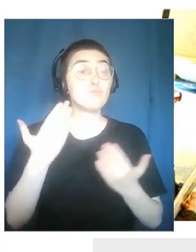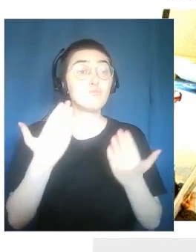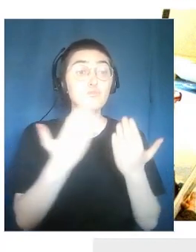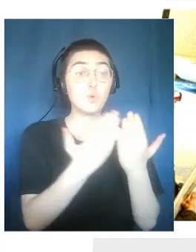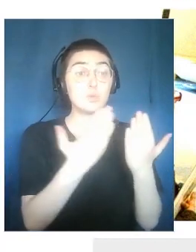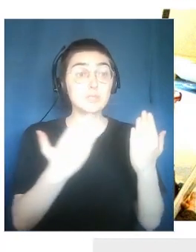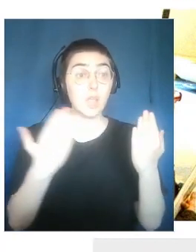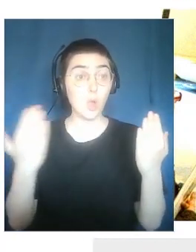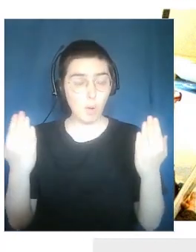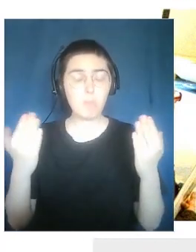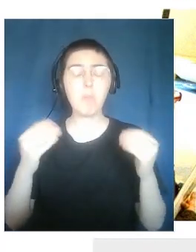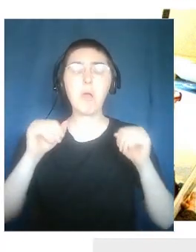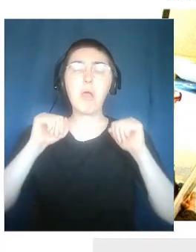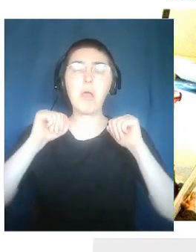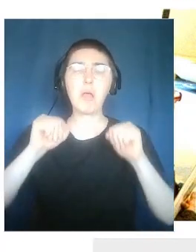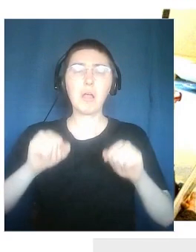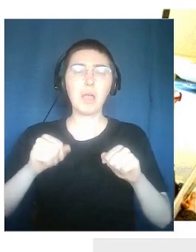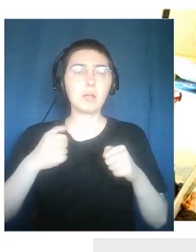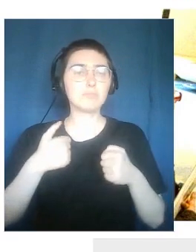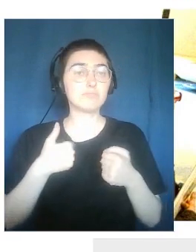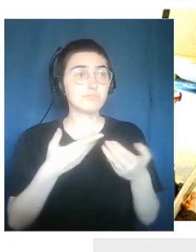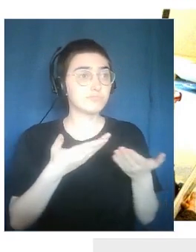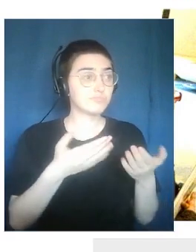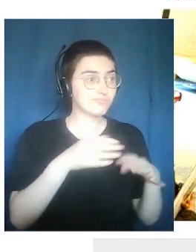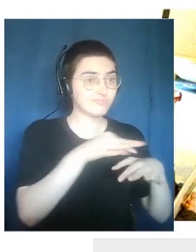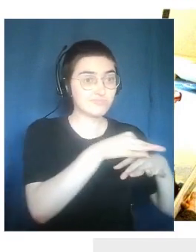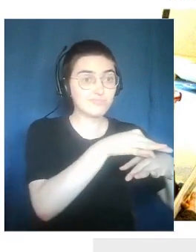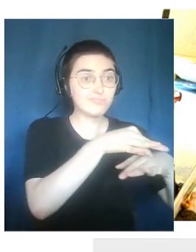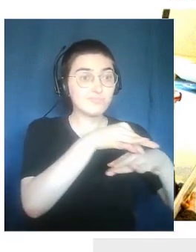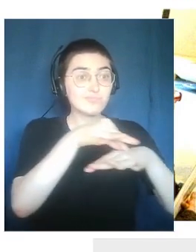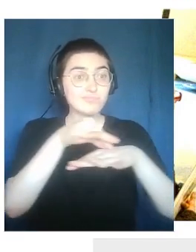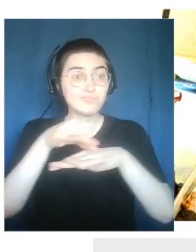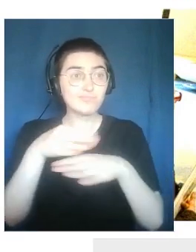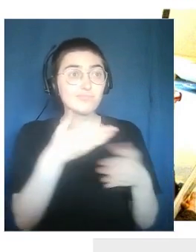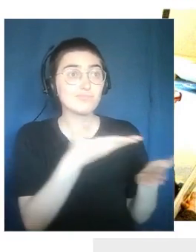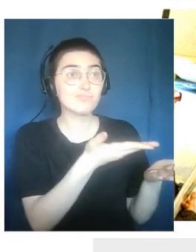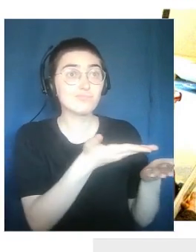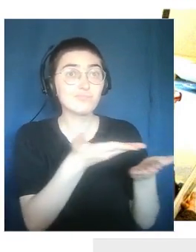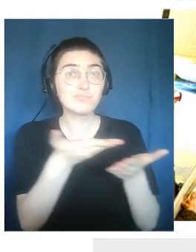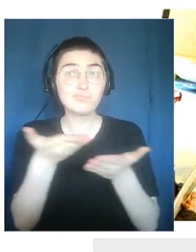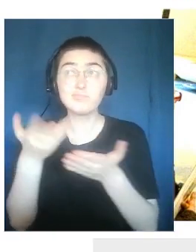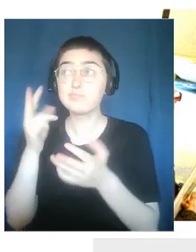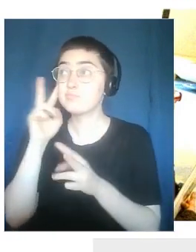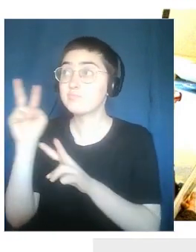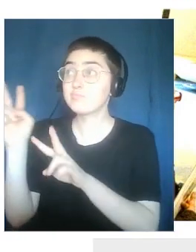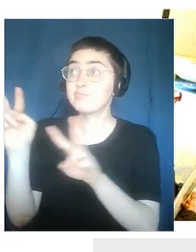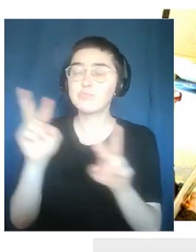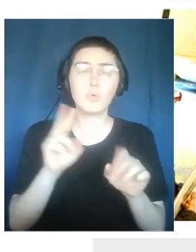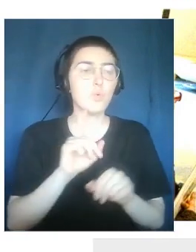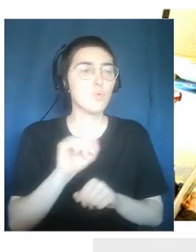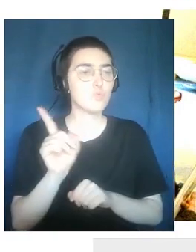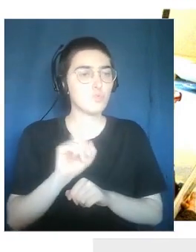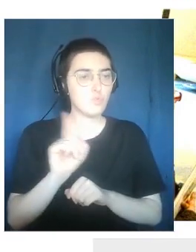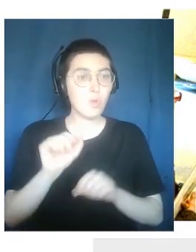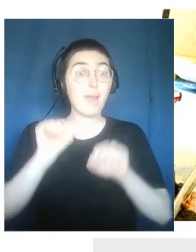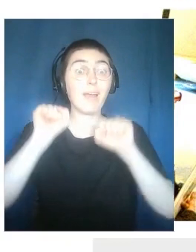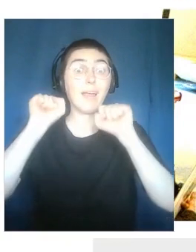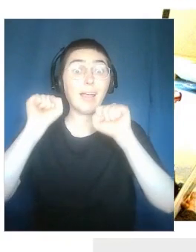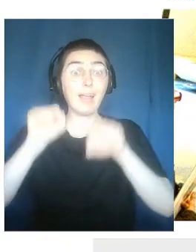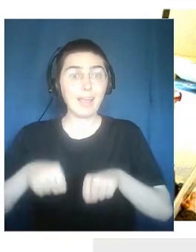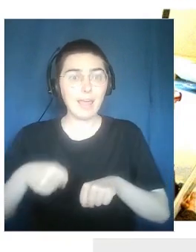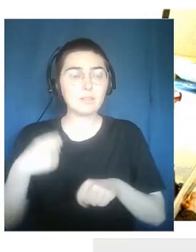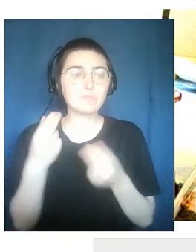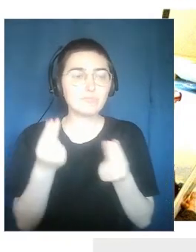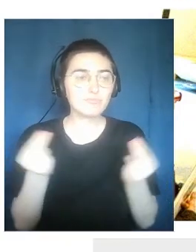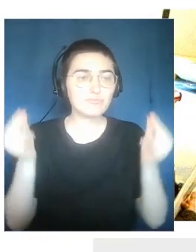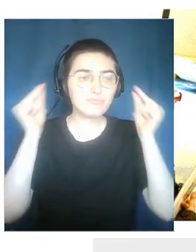visiting museums. So instead of descriptions, we try to do something different.